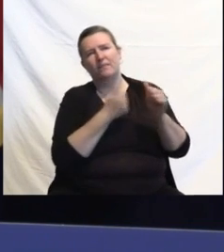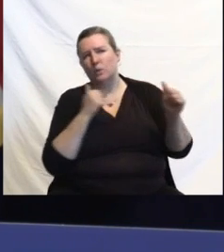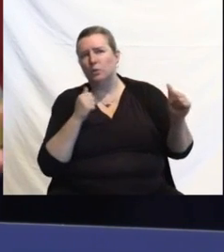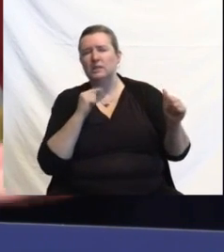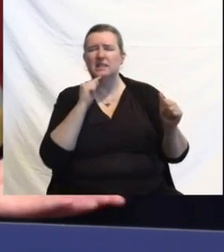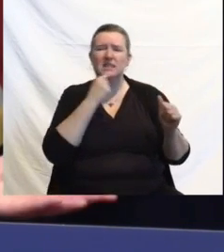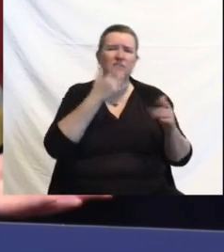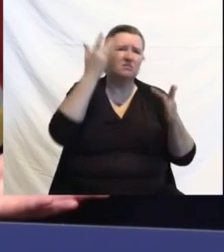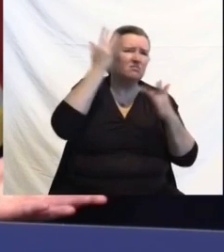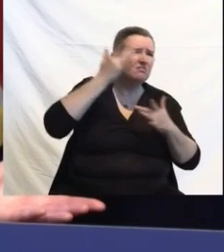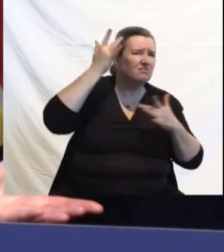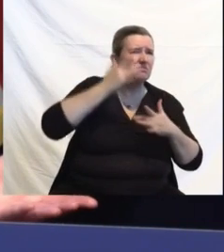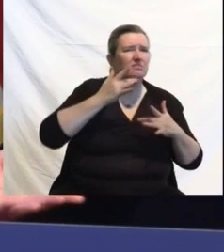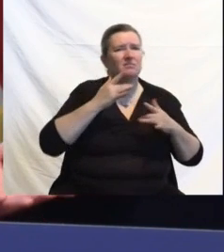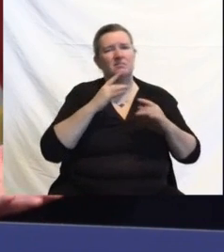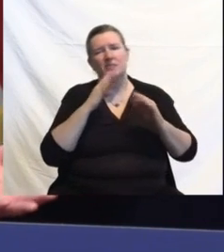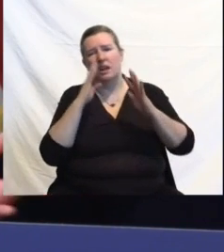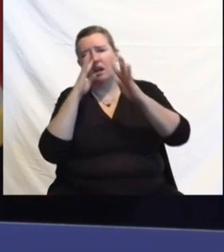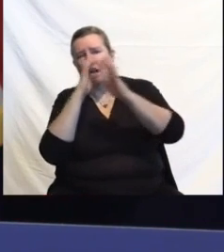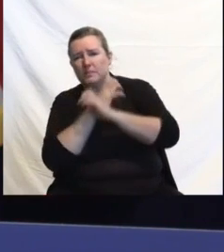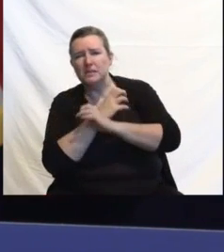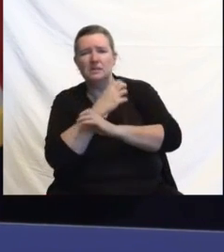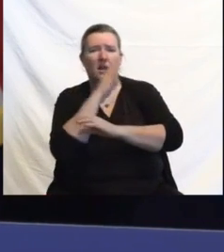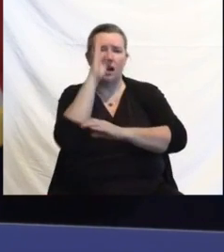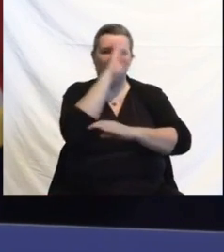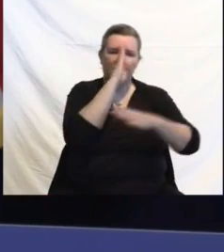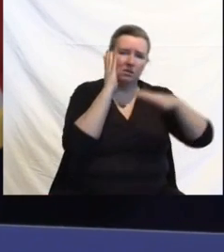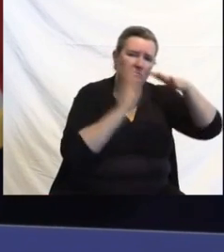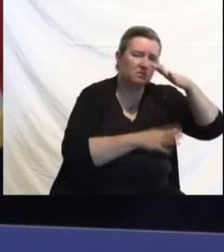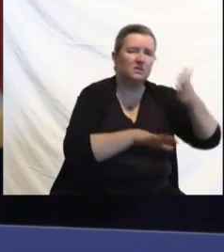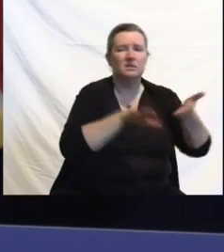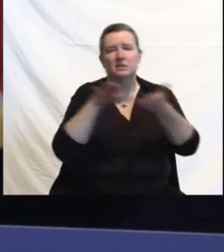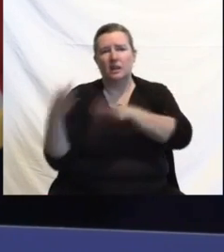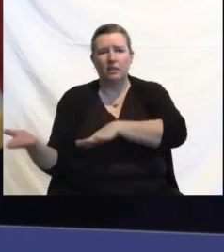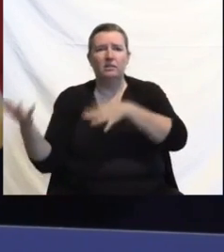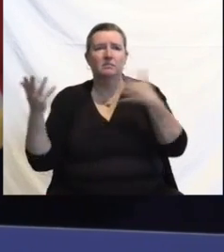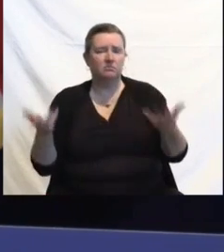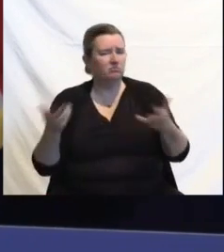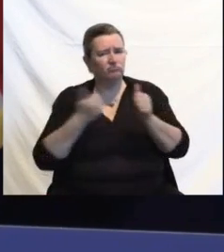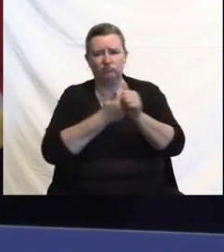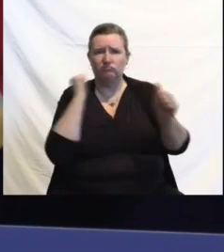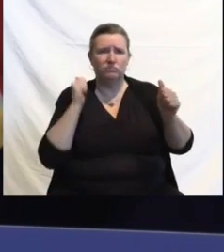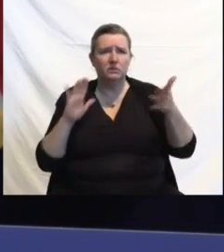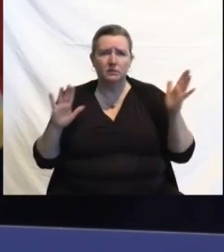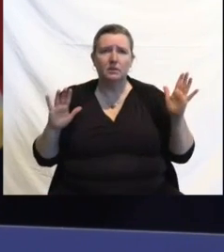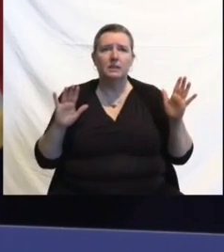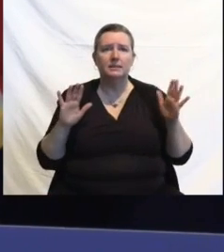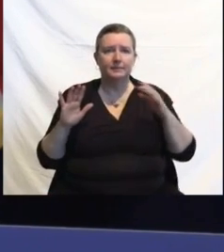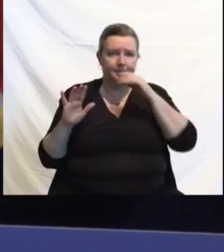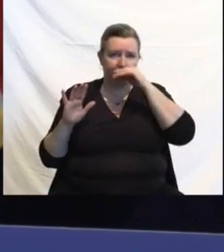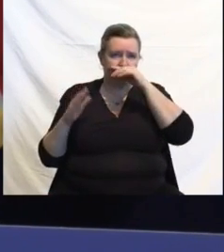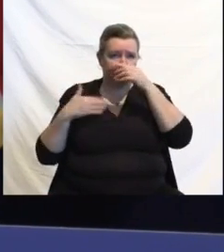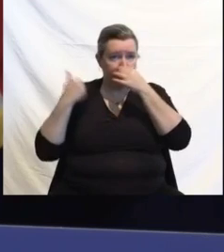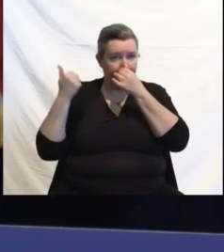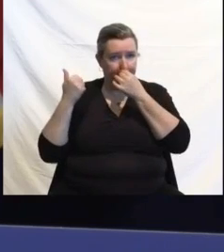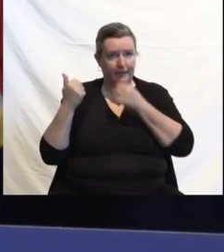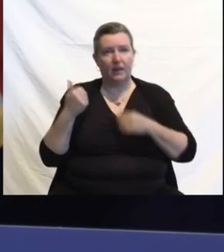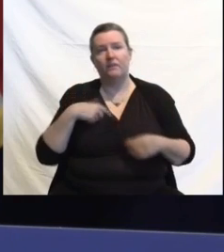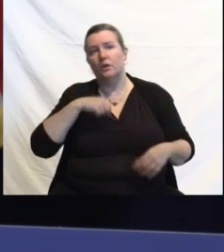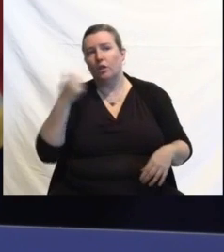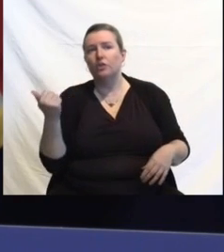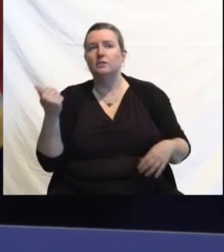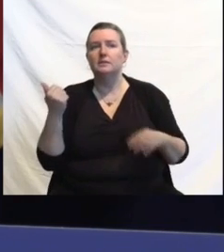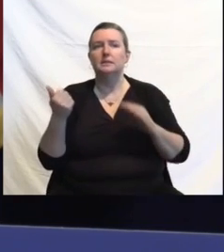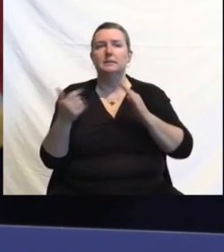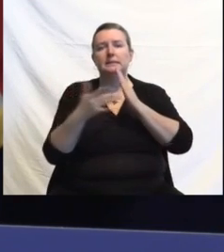That said, the commissioner had just mentioned, you know, we already have other tools that help prevent, you know, illnesses. And again,